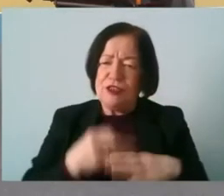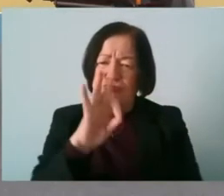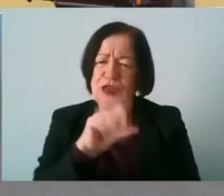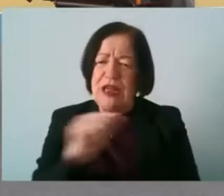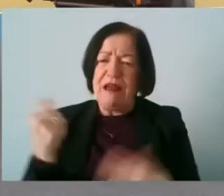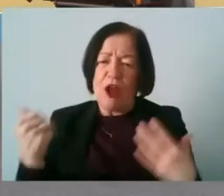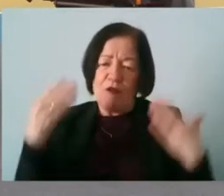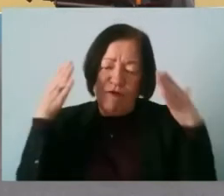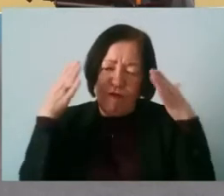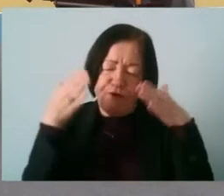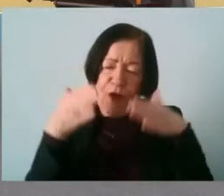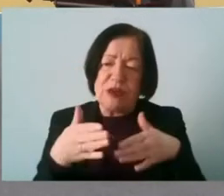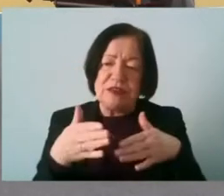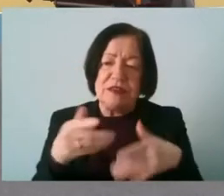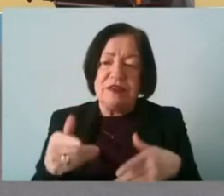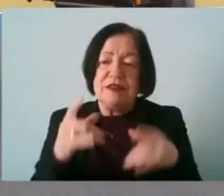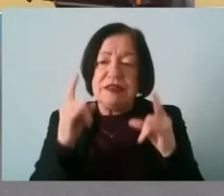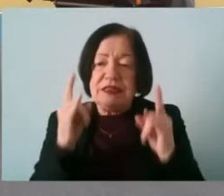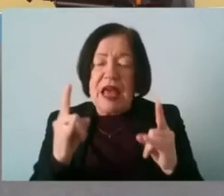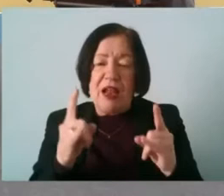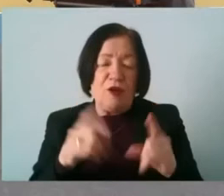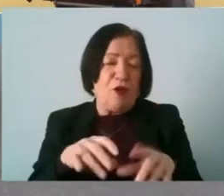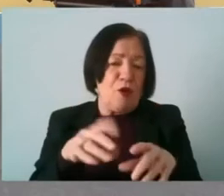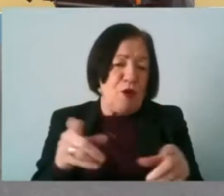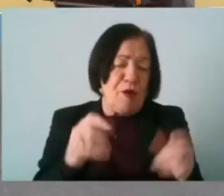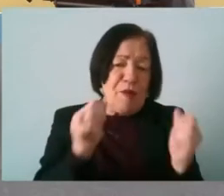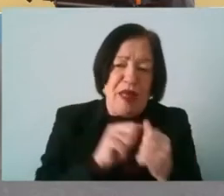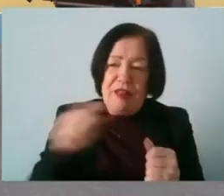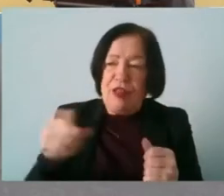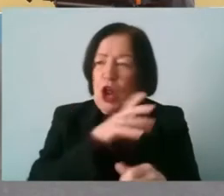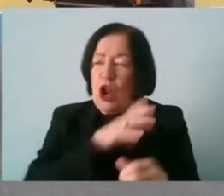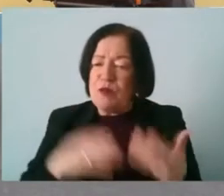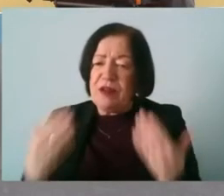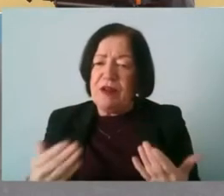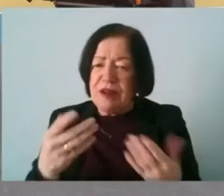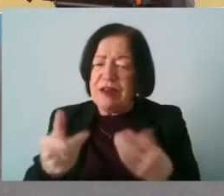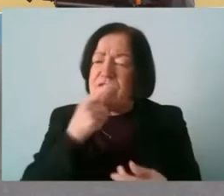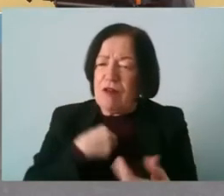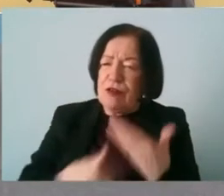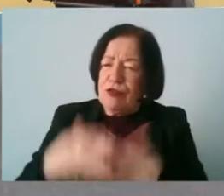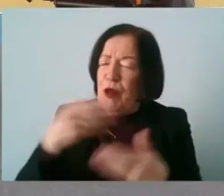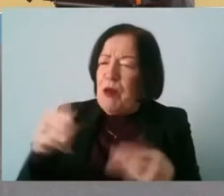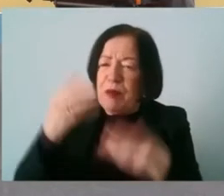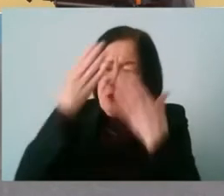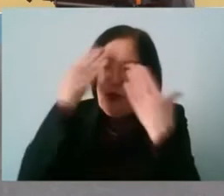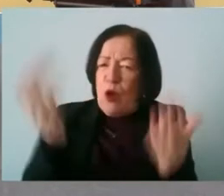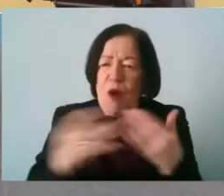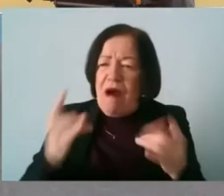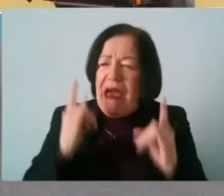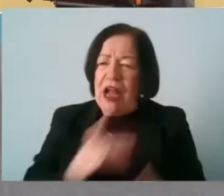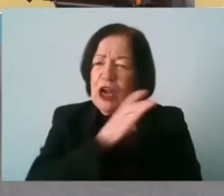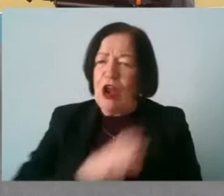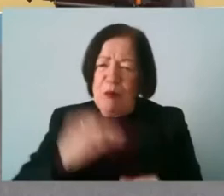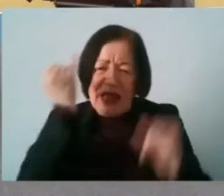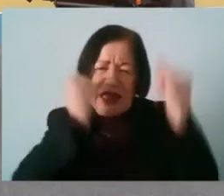focused on you know the healthy webinars the healthy club situations going on at the moment can you bring us through for people who don't know what the healthy club initiative is how